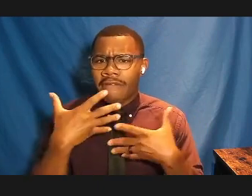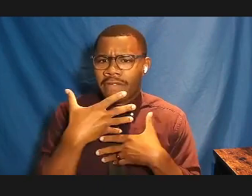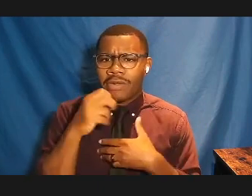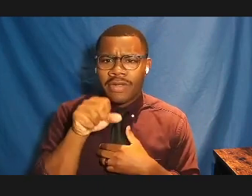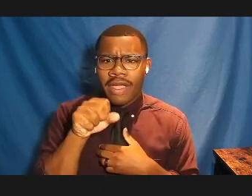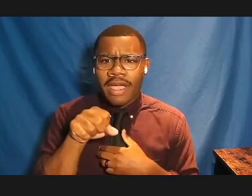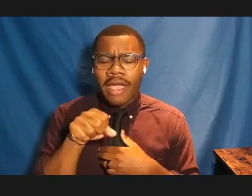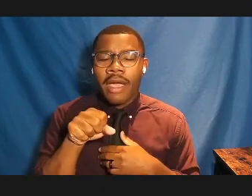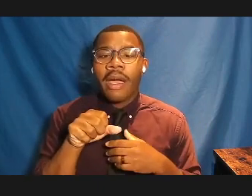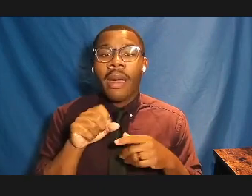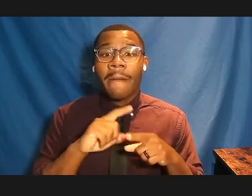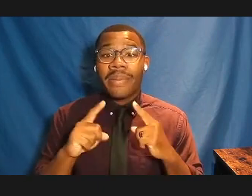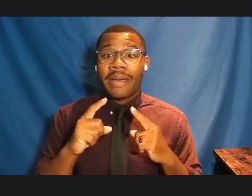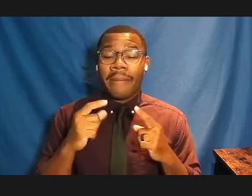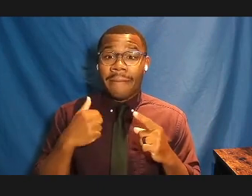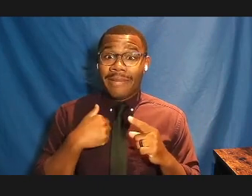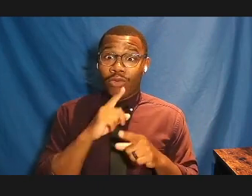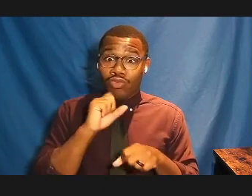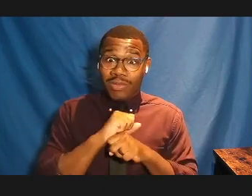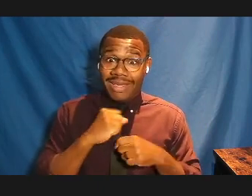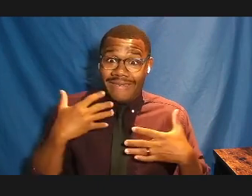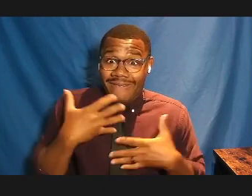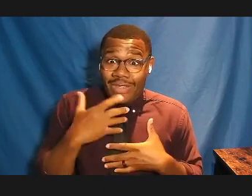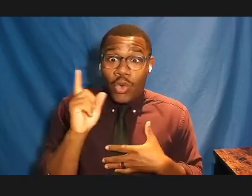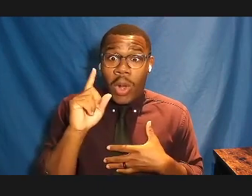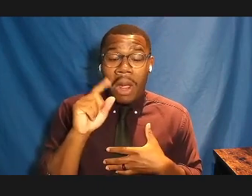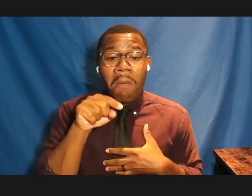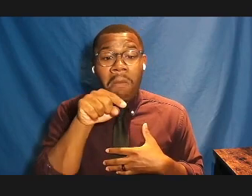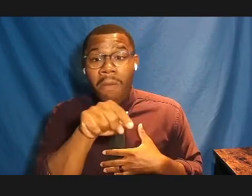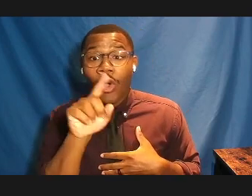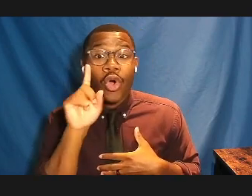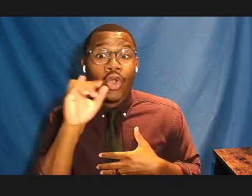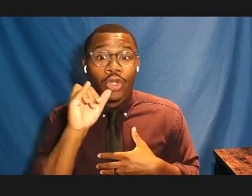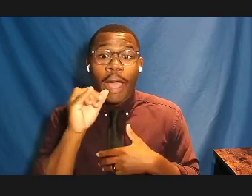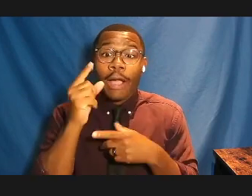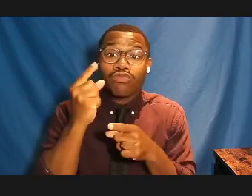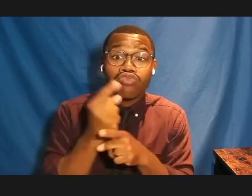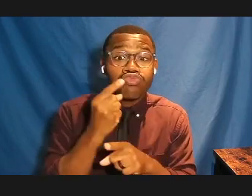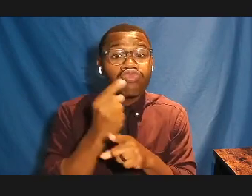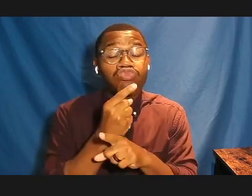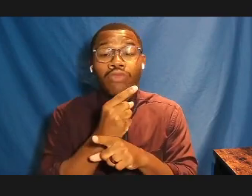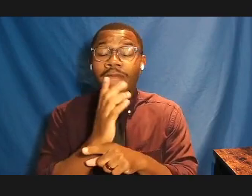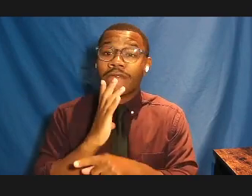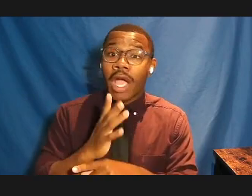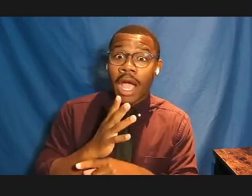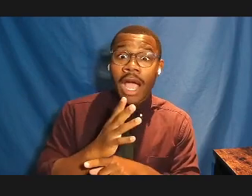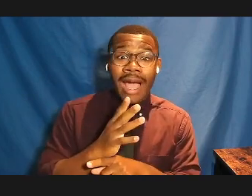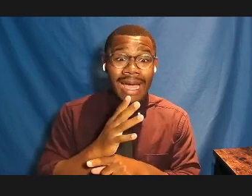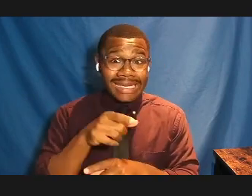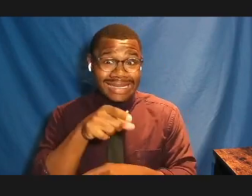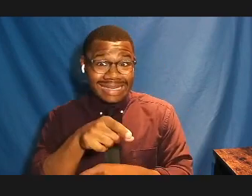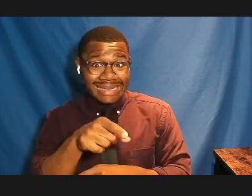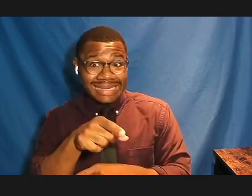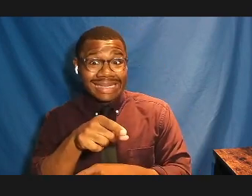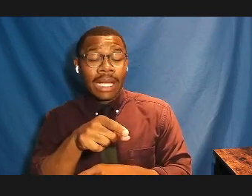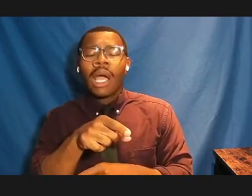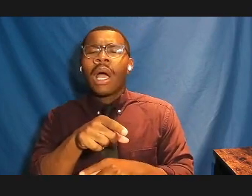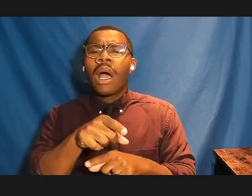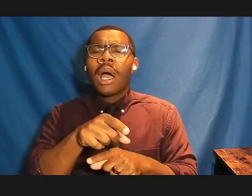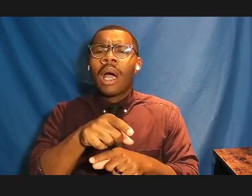fearful, because they look, in quotes, normative, but they, I know a black man in their world.